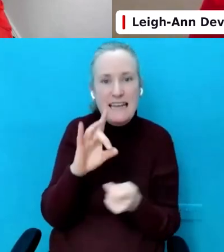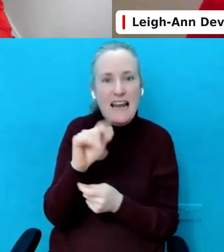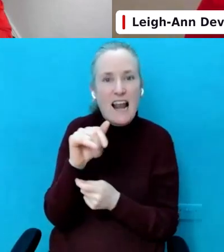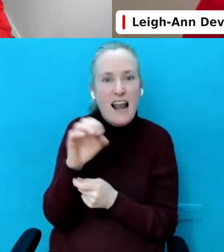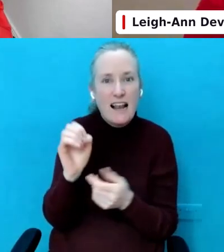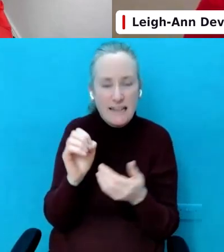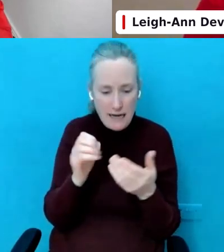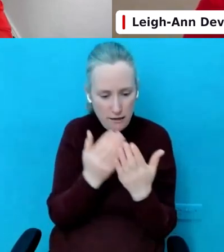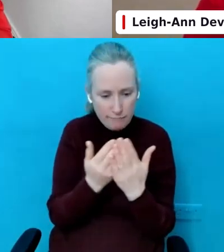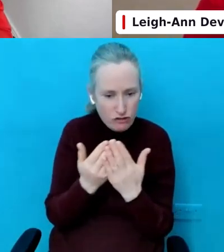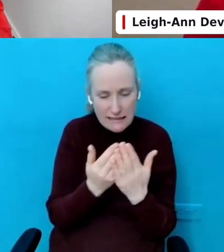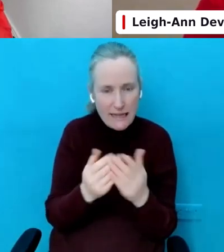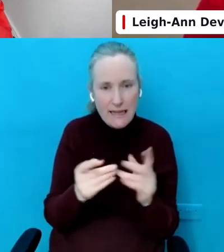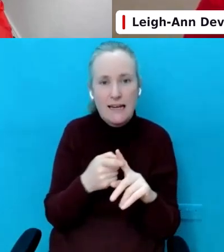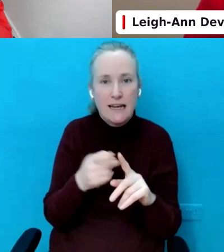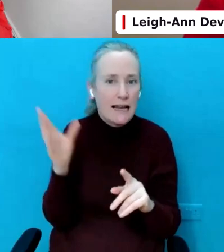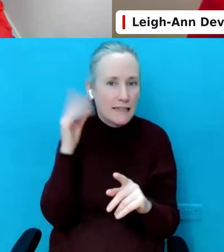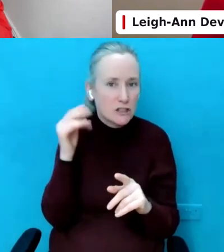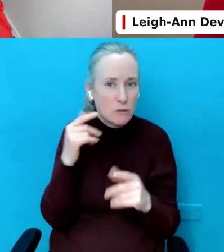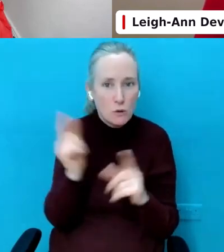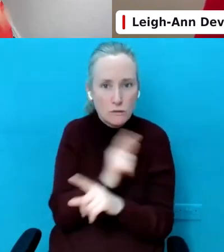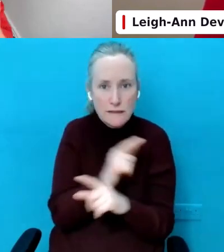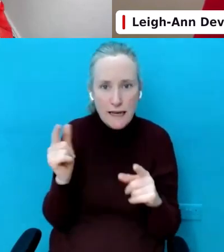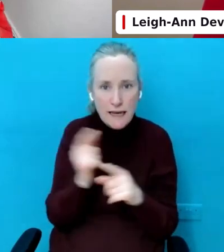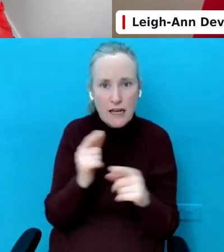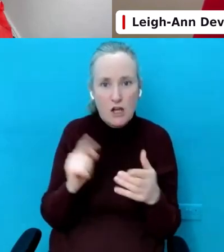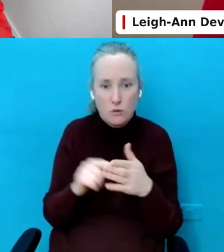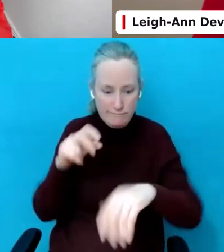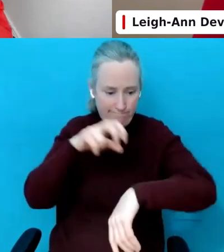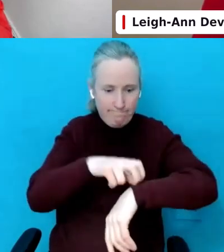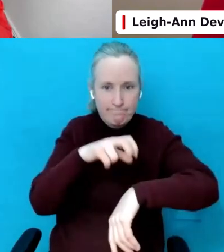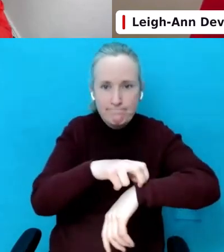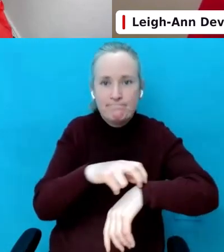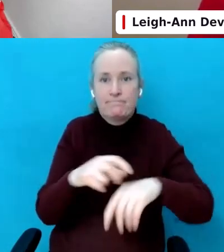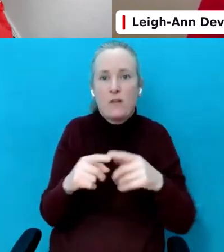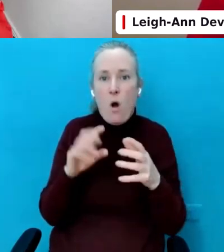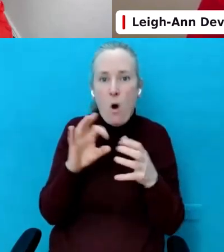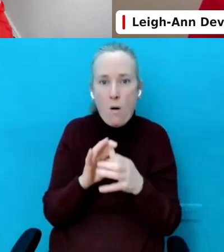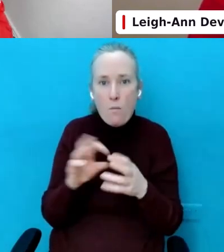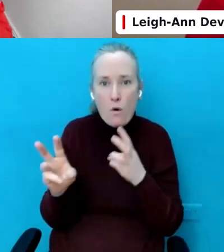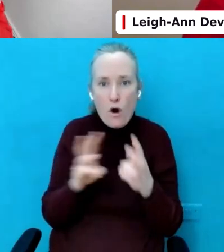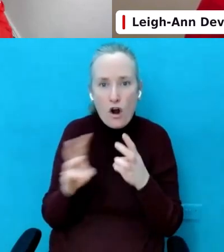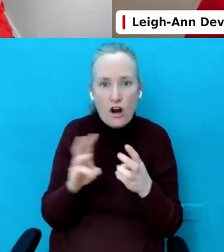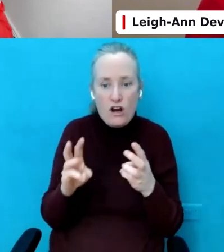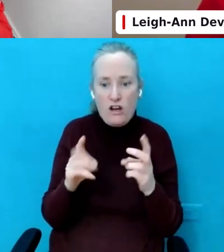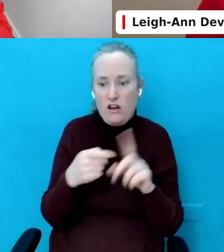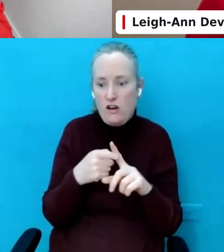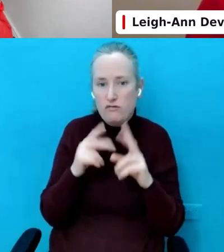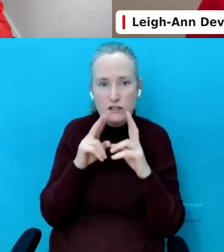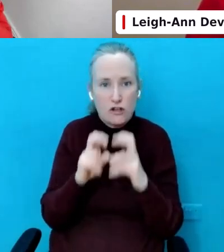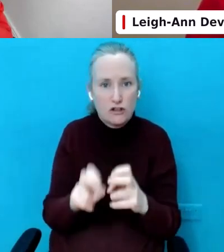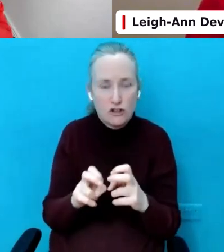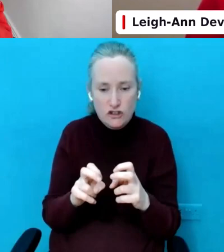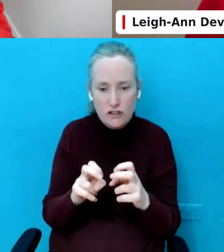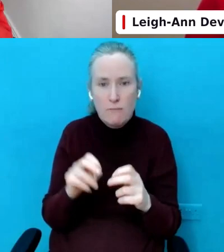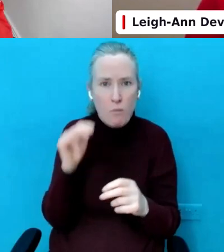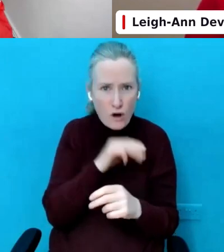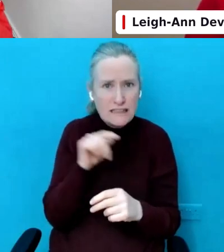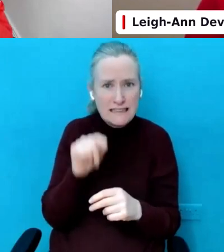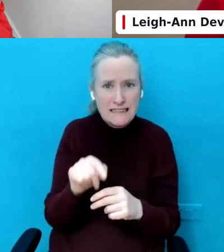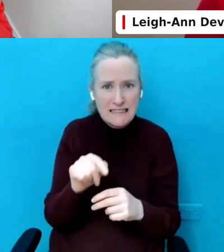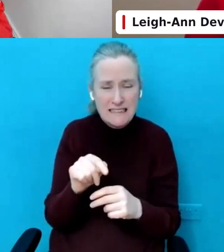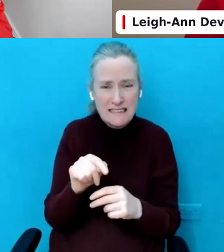They can be using a Fitbit. They can be doing their homework. They could be researching something that's really important to them.